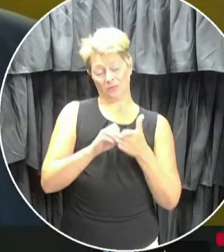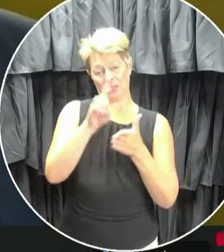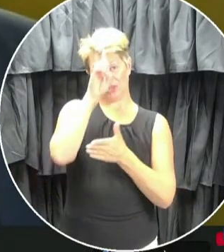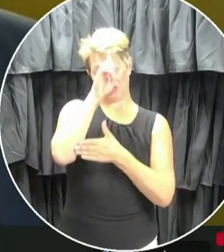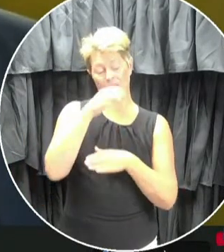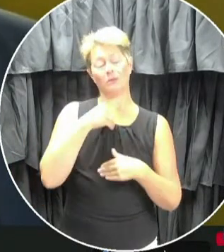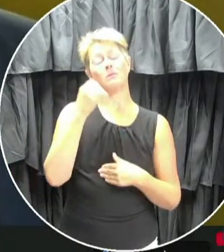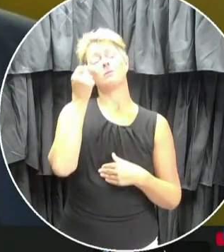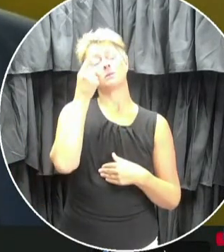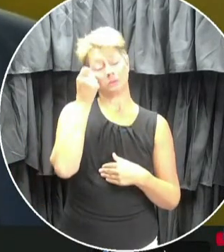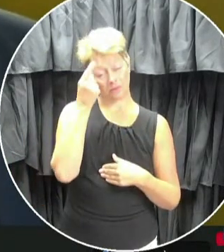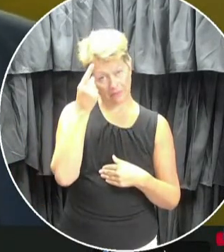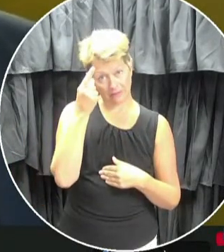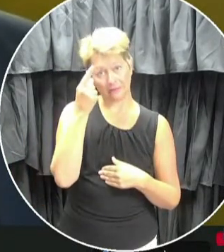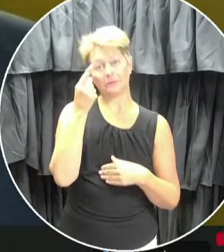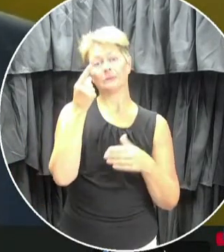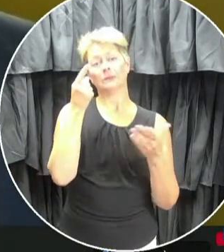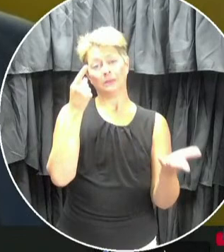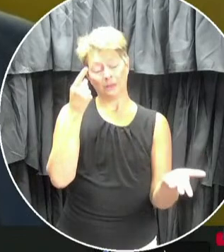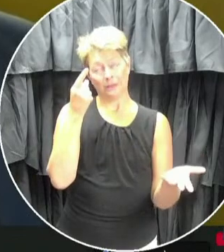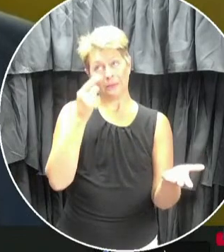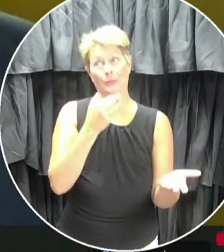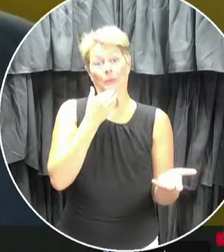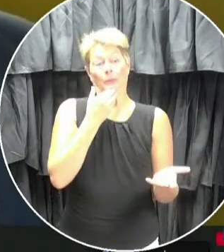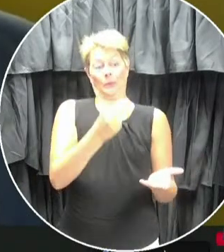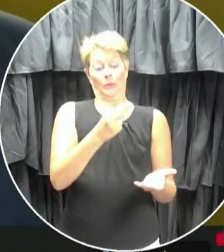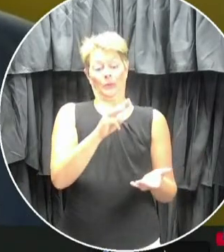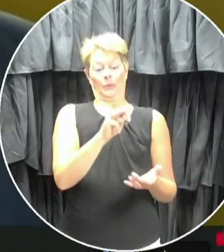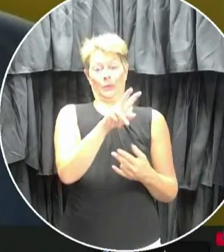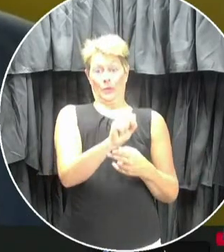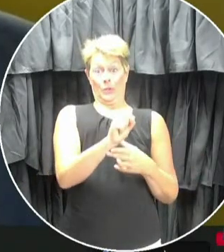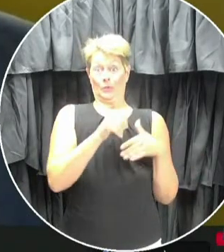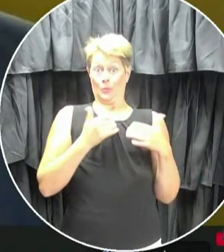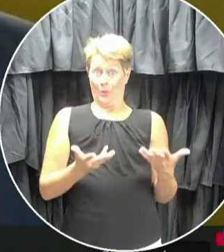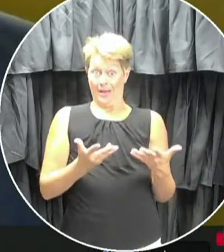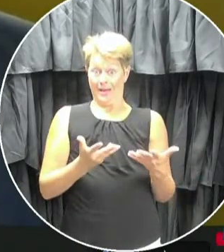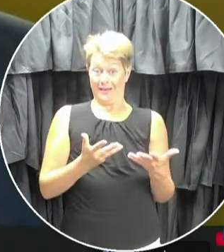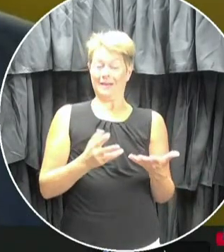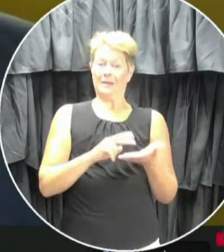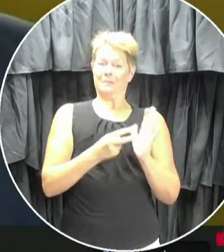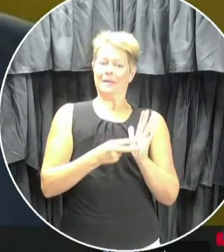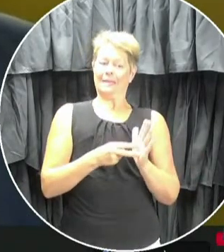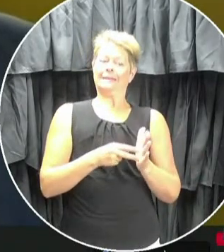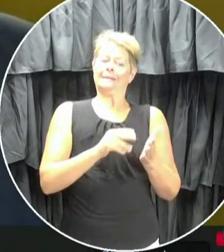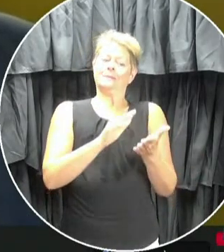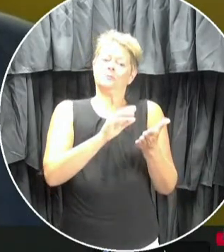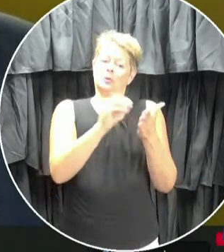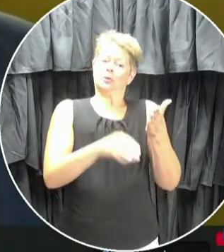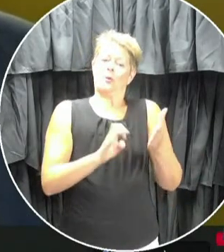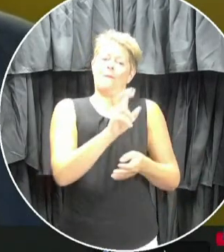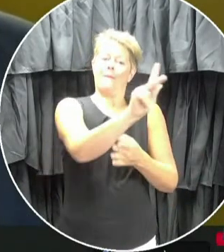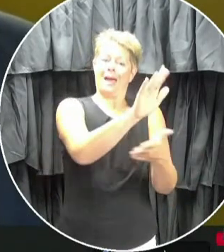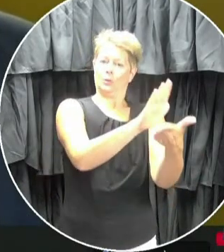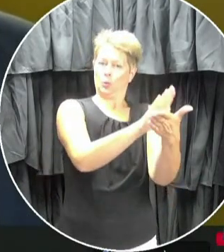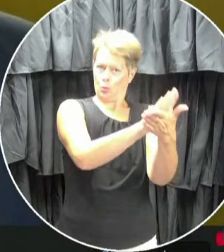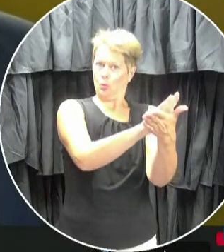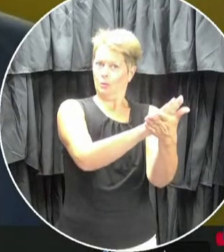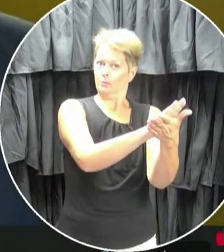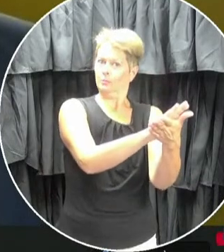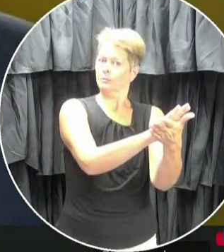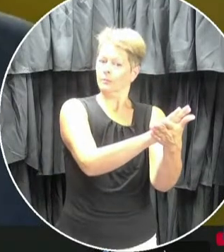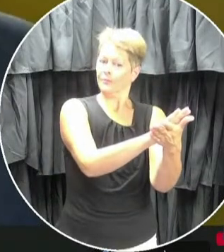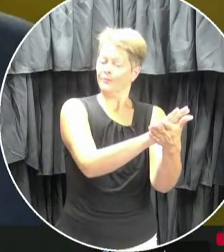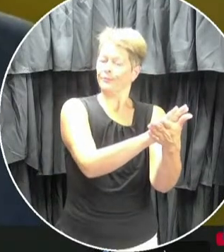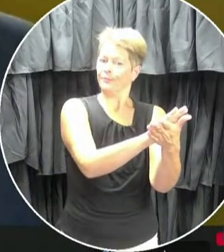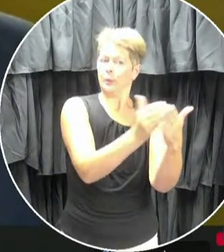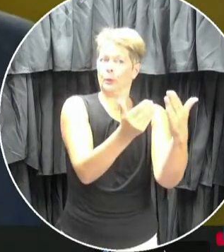the only good news in all of this is that we are planning to have our children return to school under, as I say,